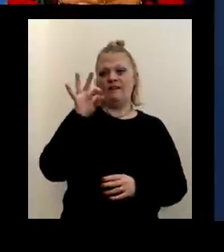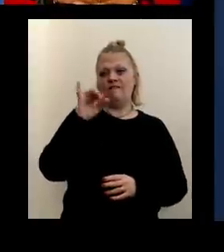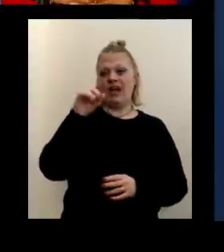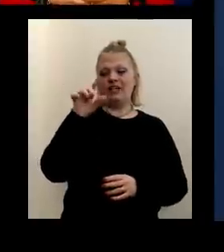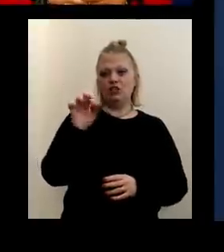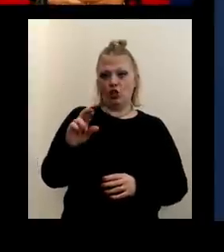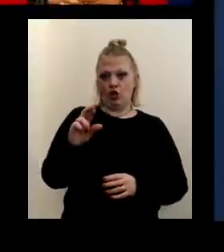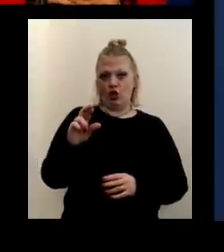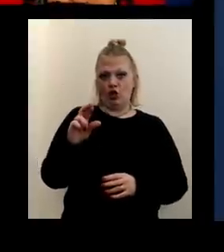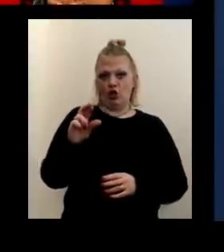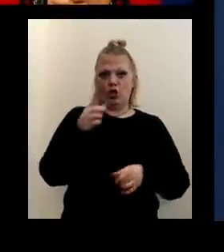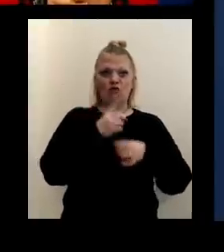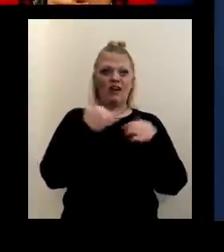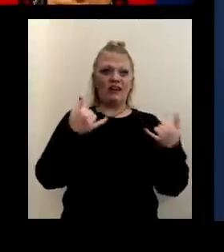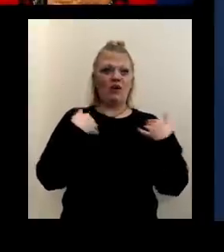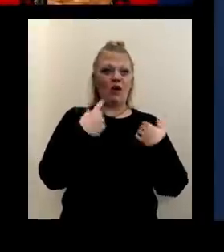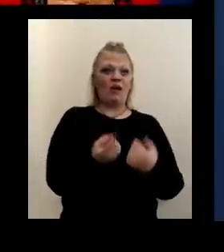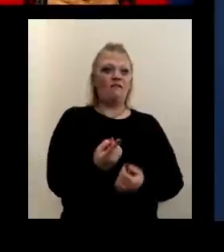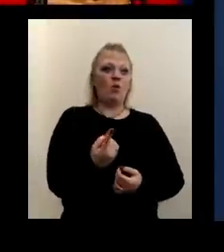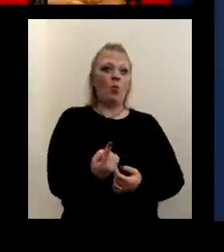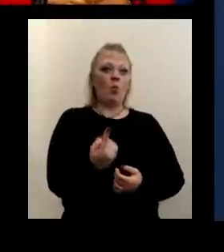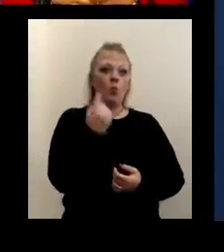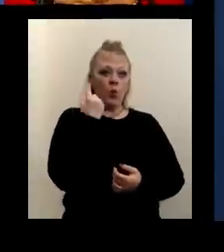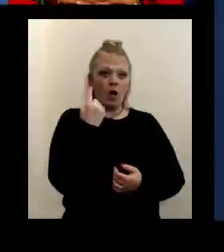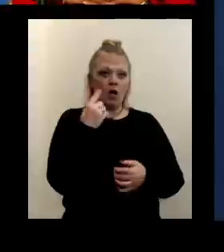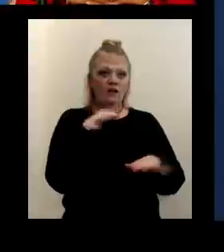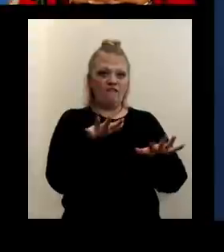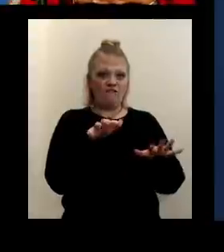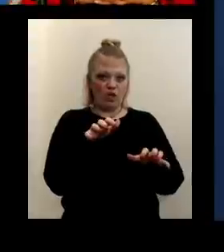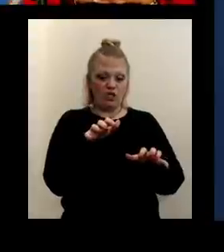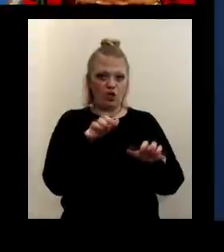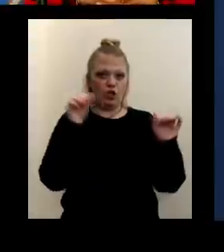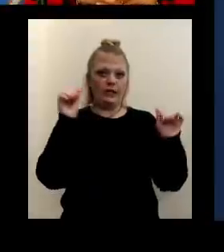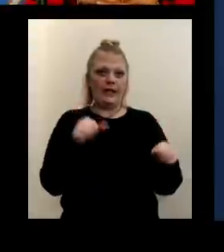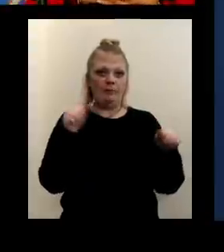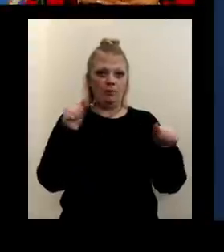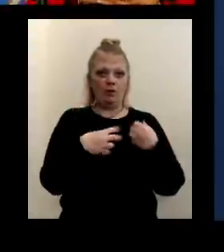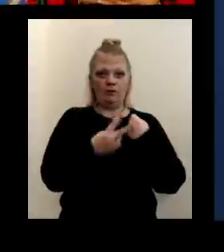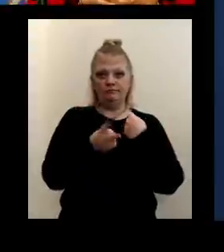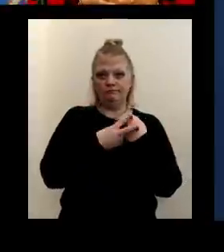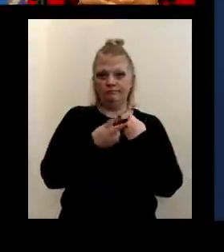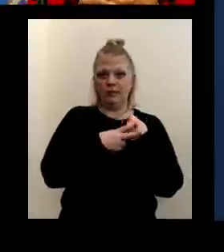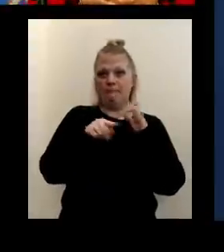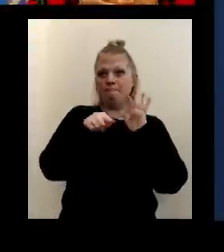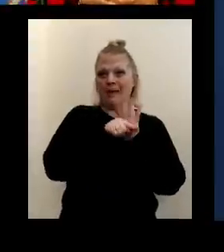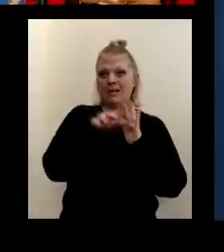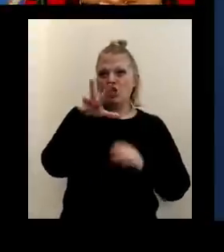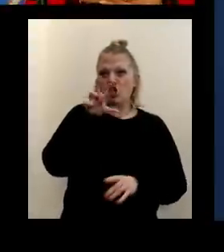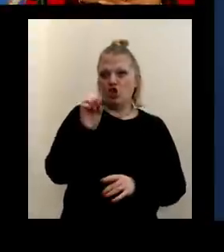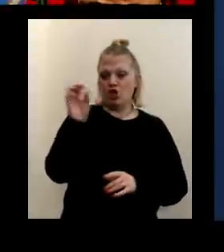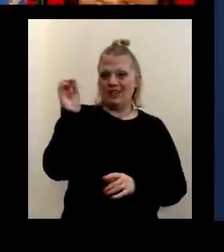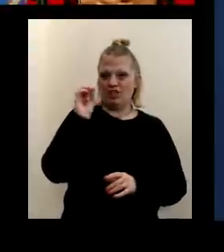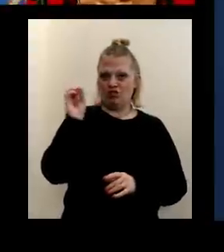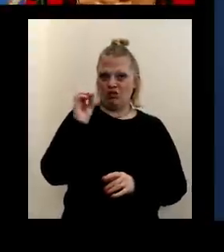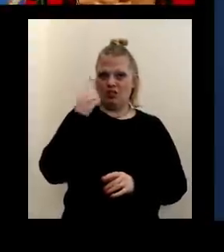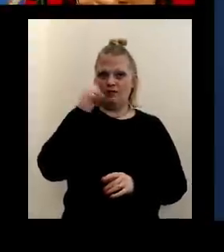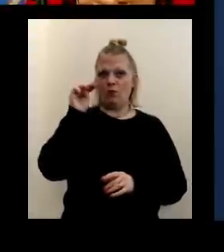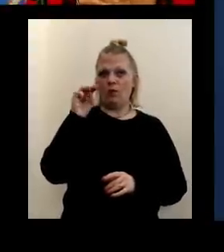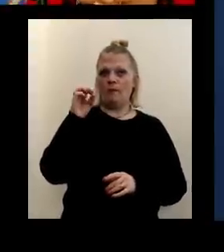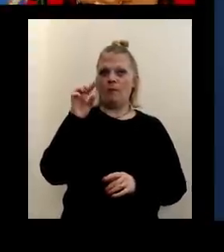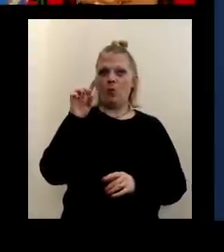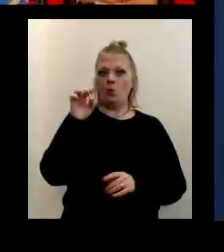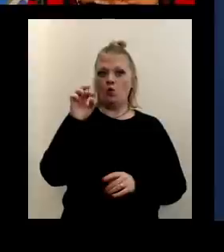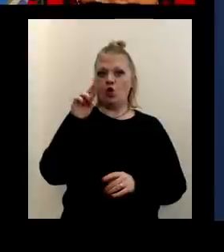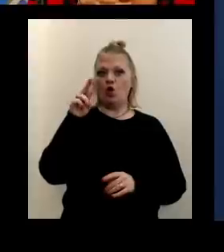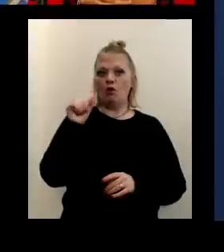And we have one right now we have one back freezer that's capable of storing the minus 30 degrees from the Moderna vaccine.